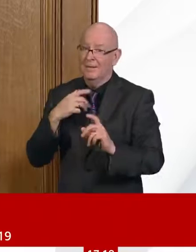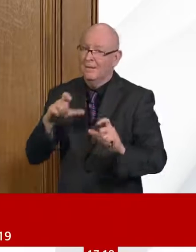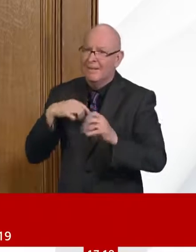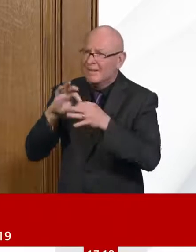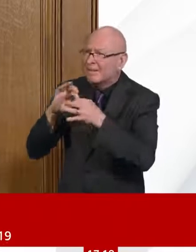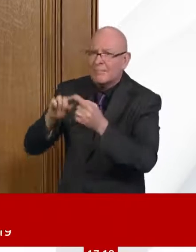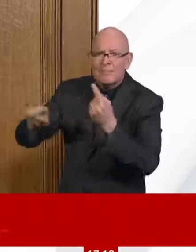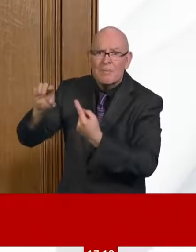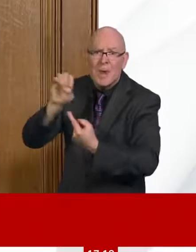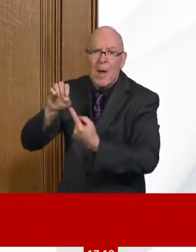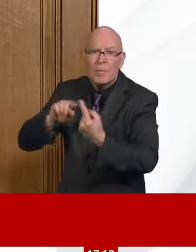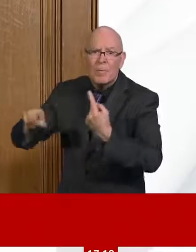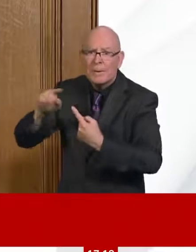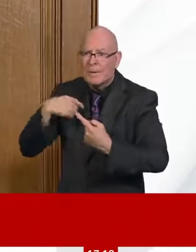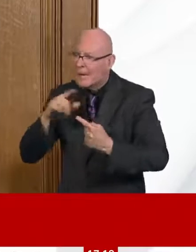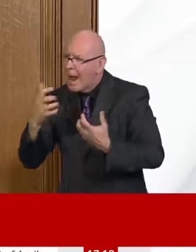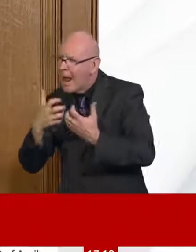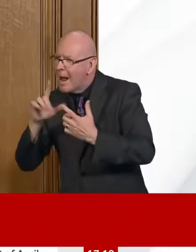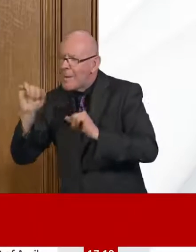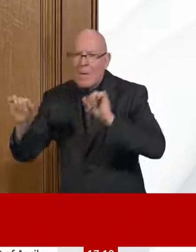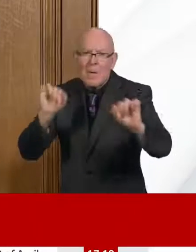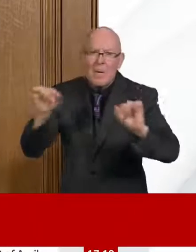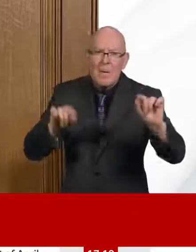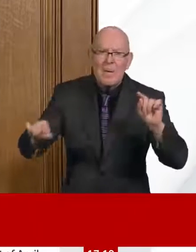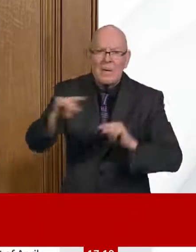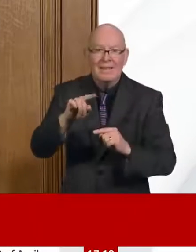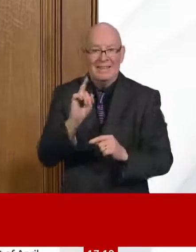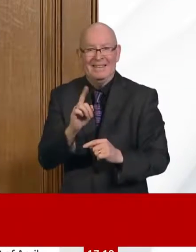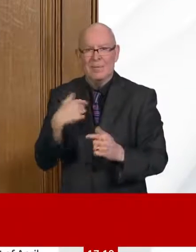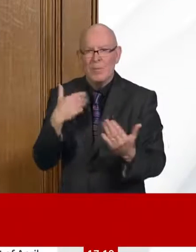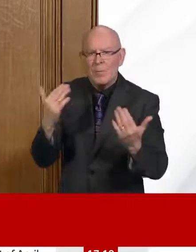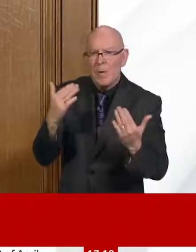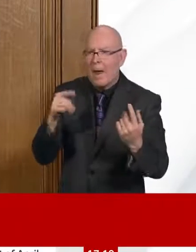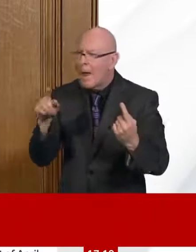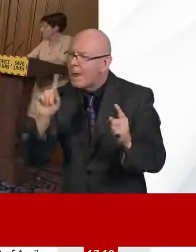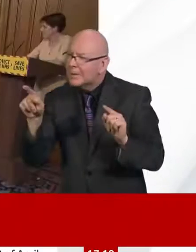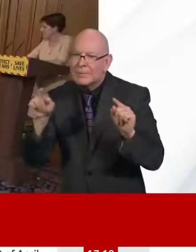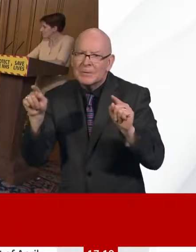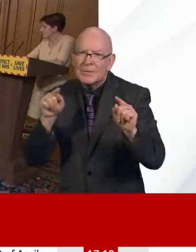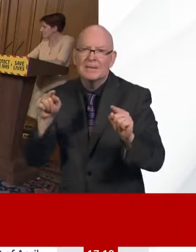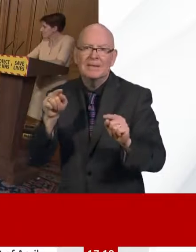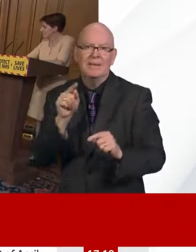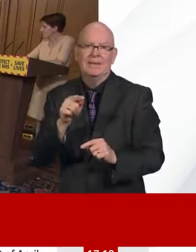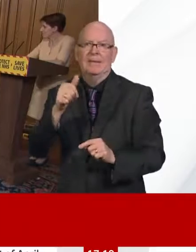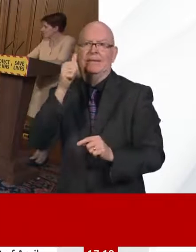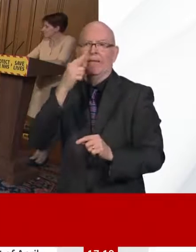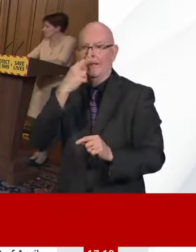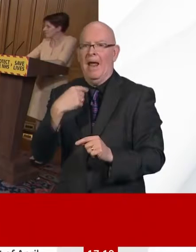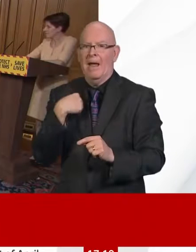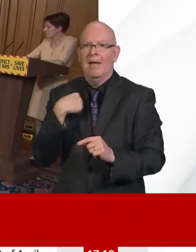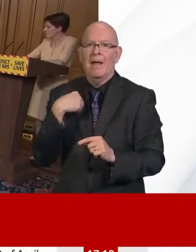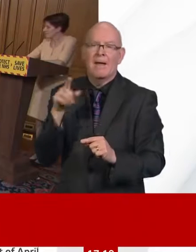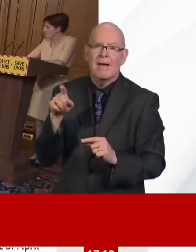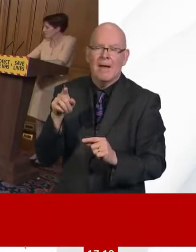And it's really important to ensure that that is taken into account when you are doing that comparison. Thank you, Paul. If we could turn next to